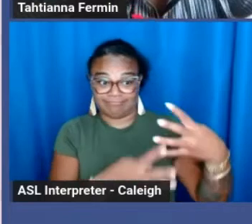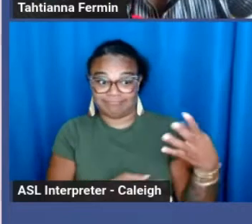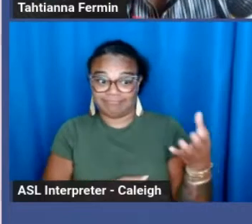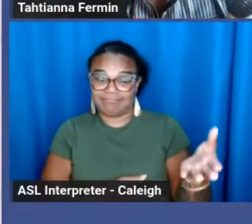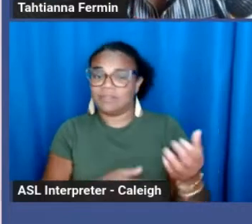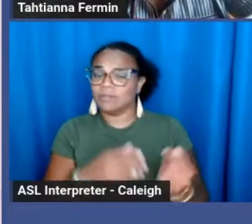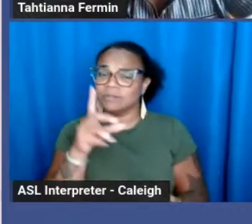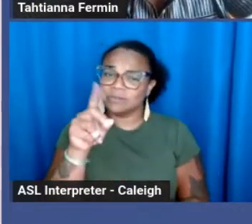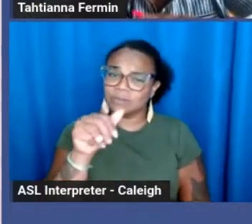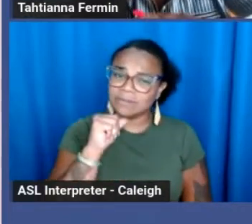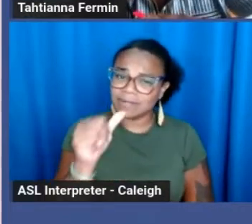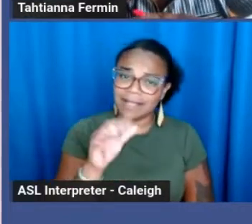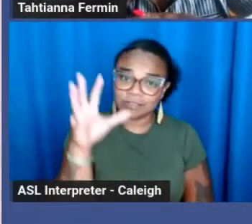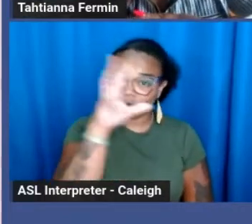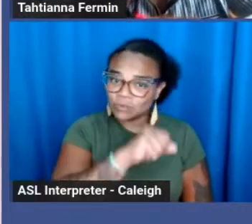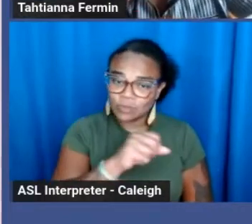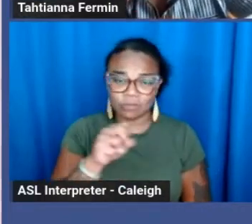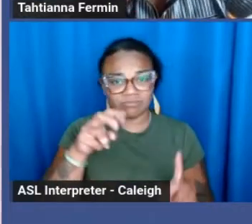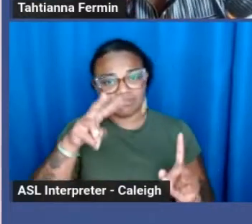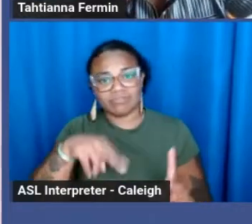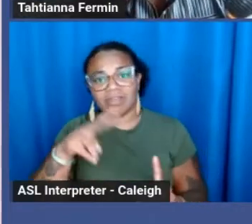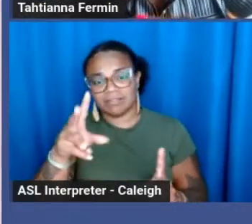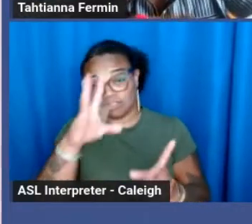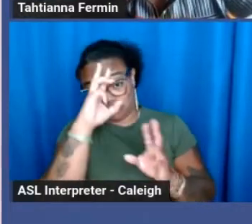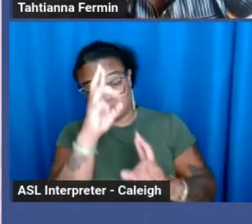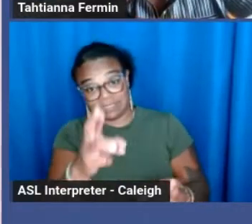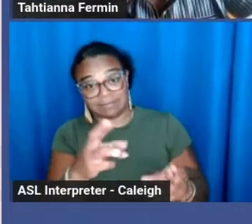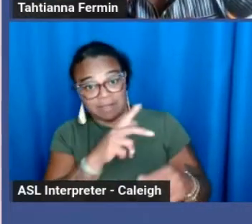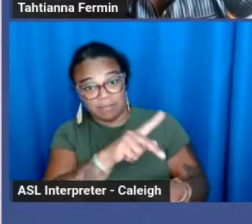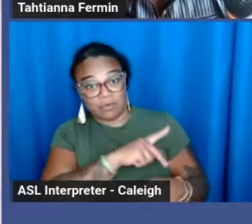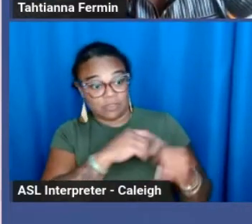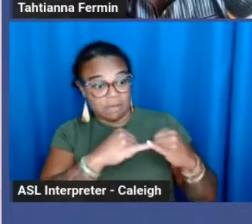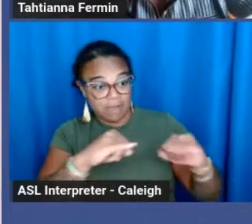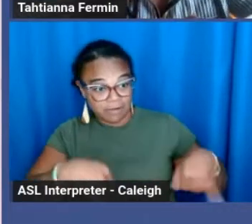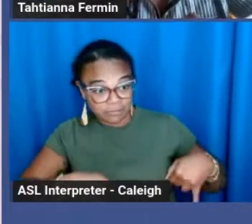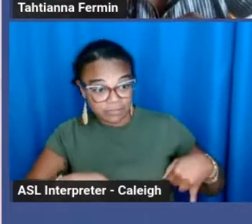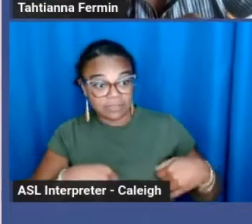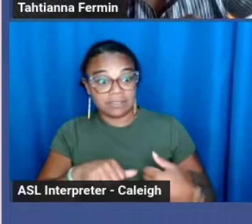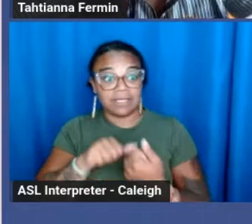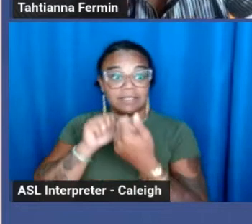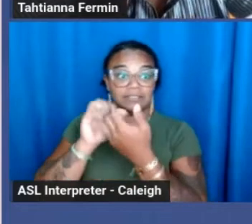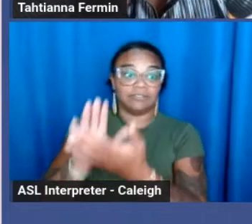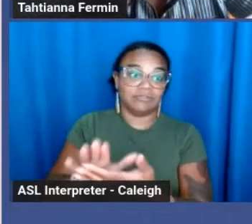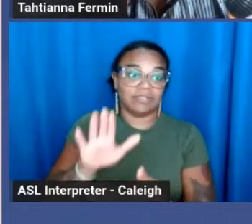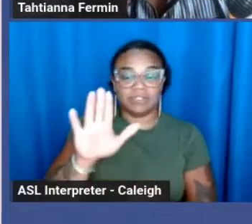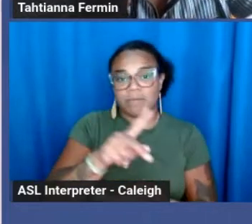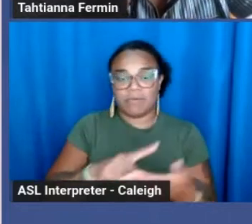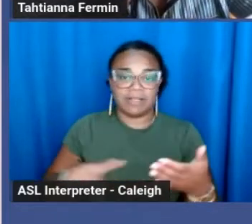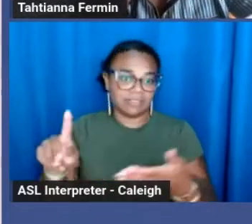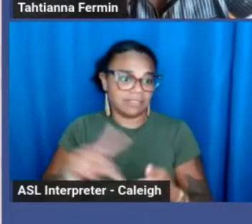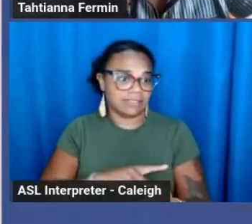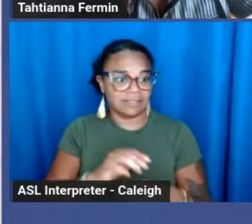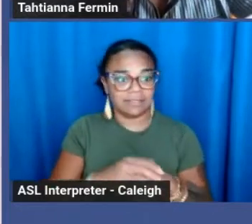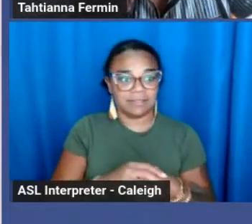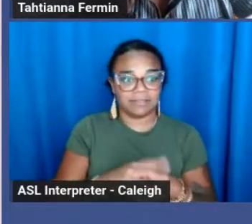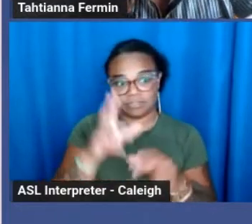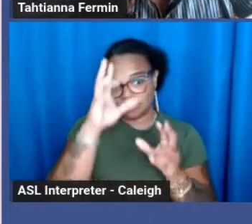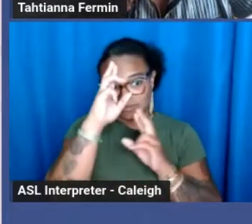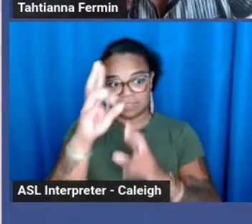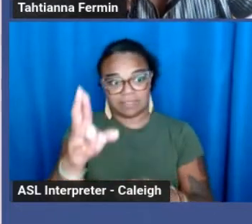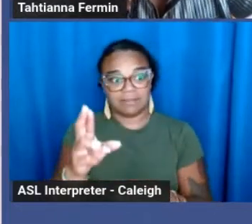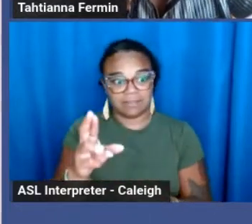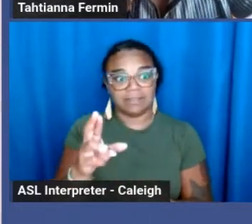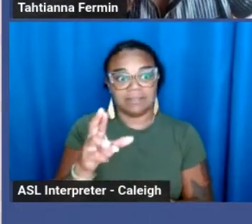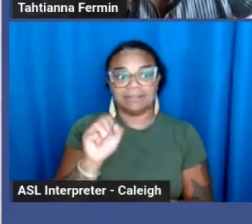assume or judge. Respect personal boundaries. Address your pre-justice. Respect